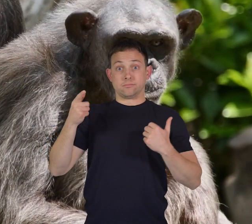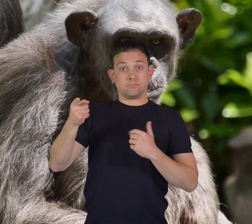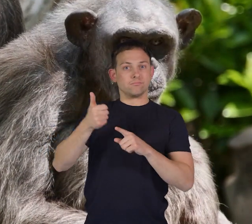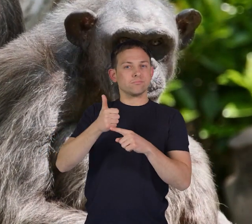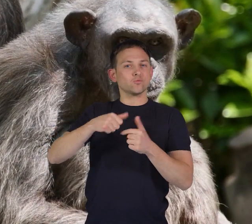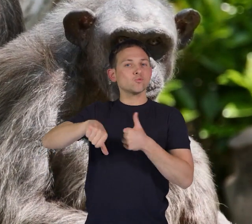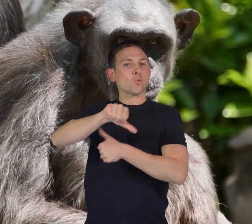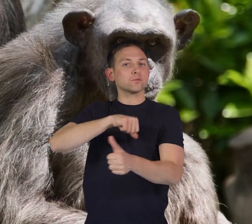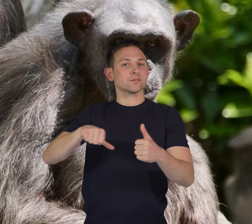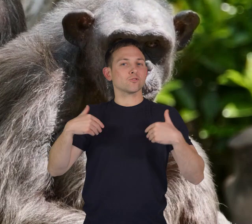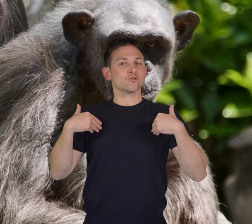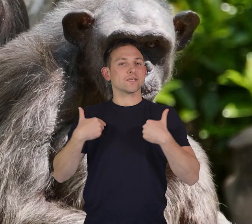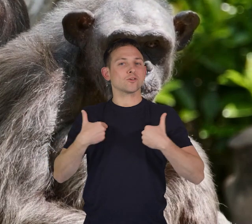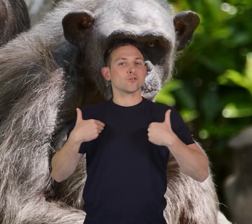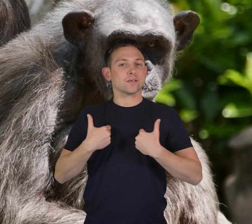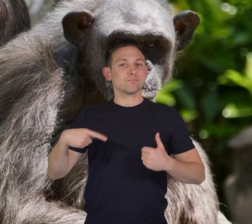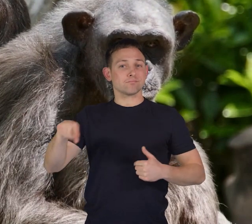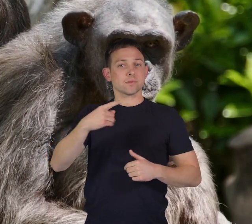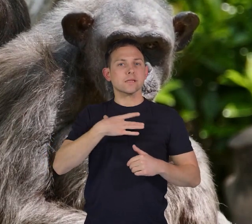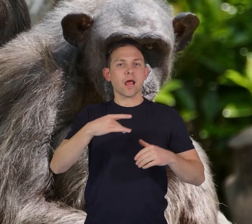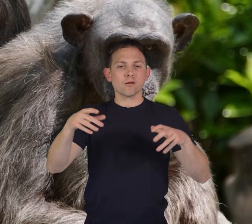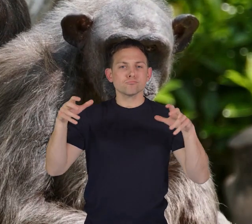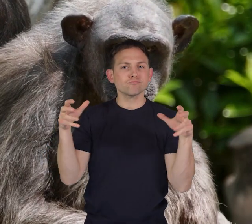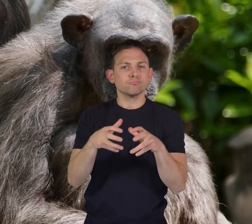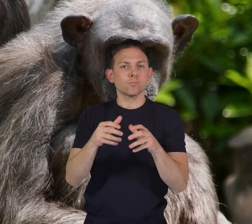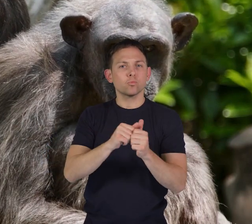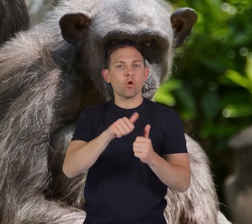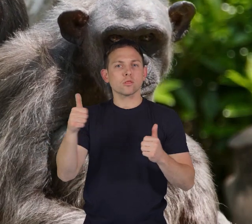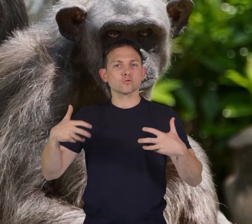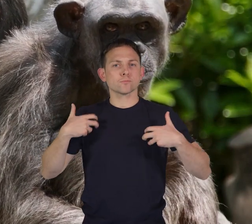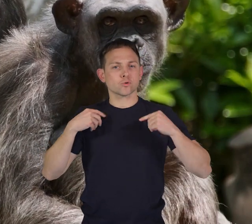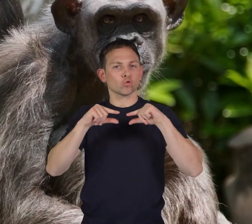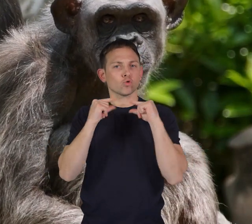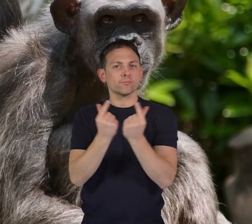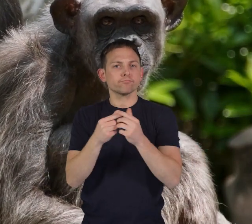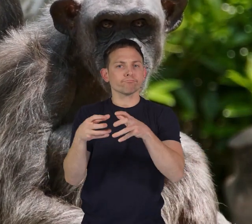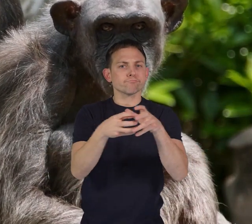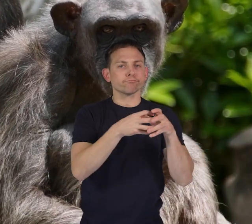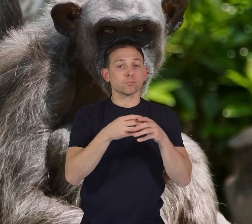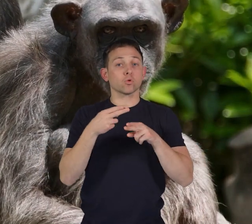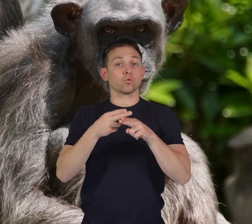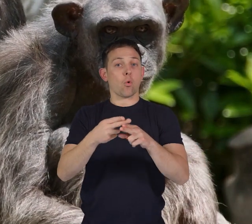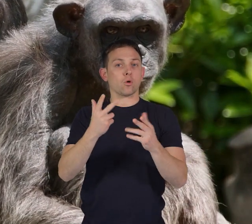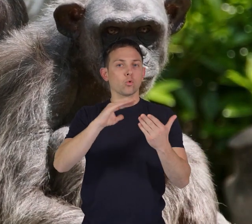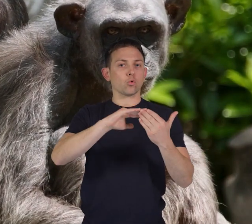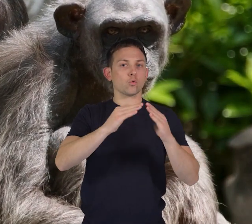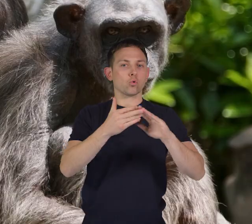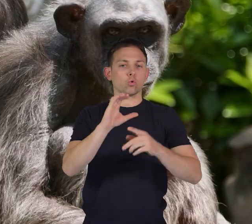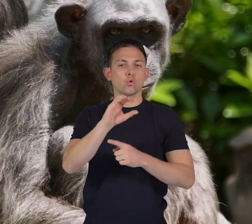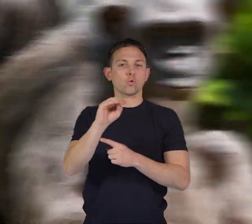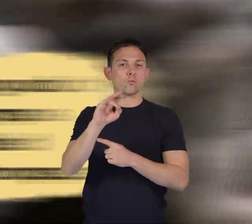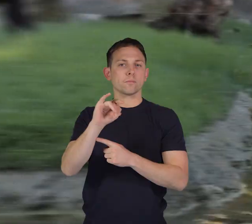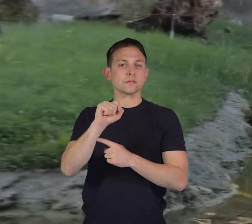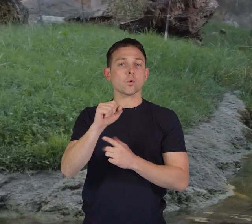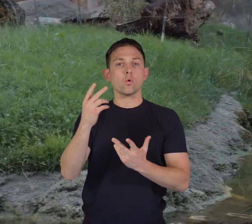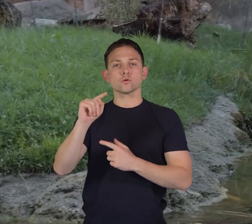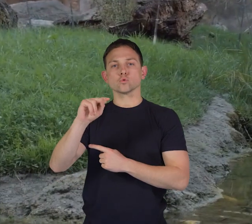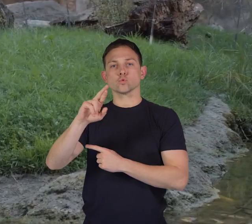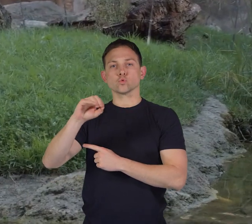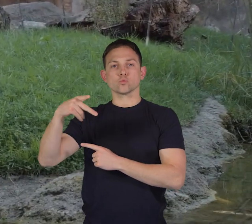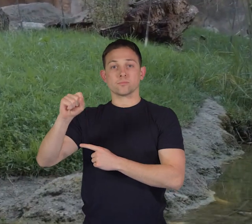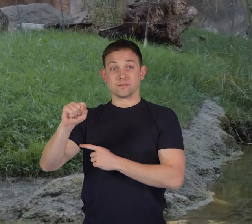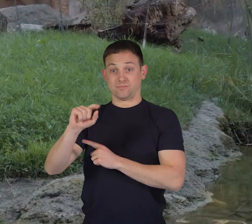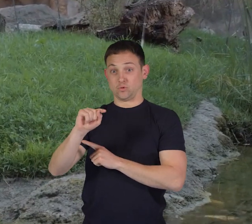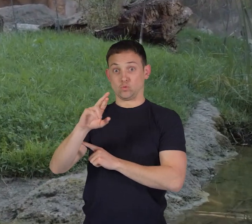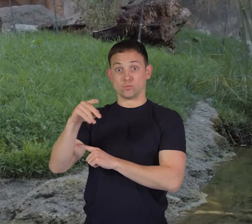chimpanzees are social creatures and like to hang out with other chimps in groups called communities or troops troops